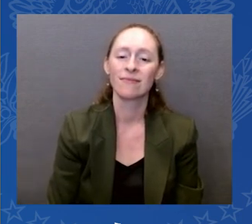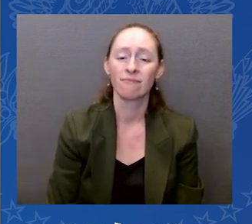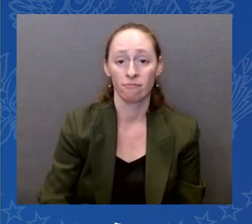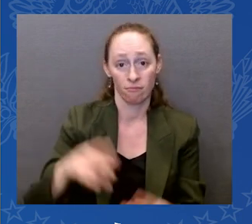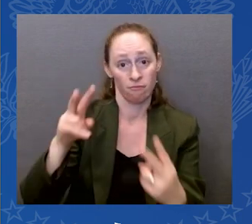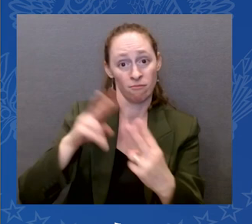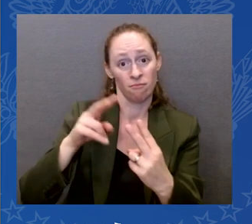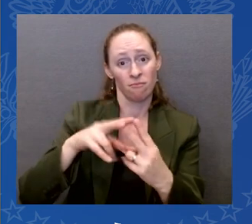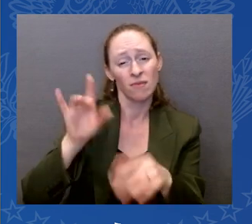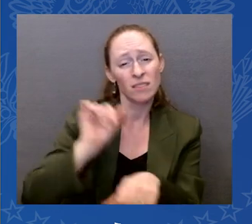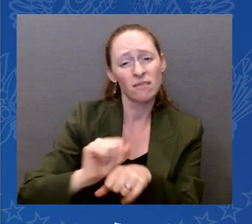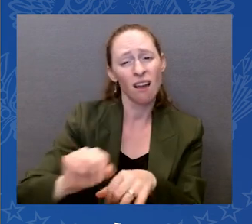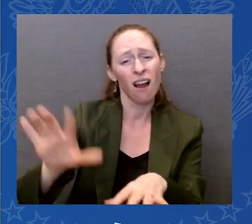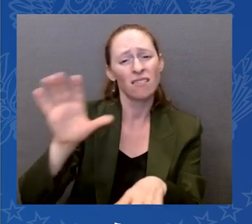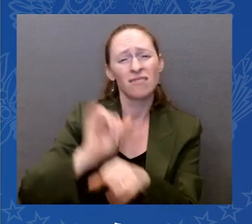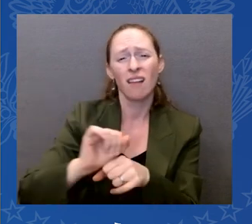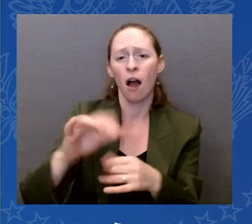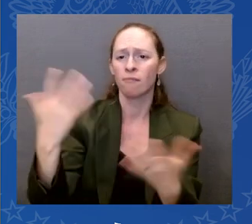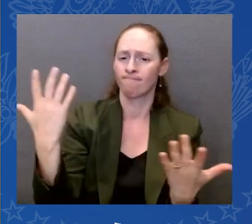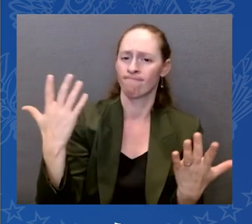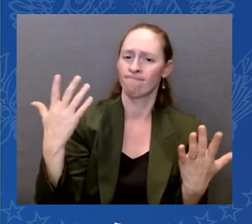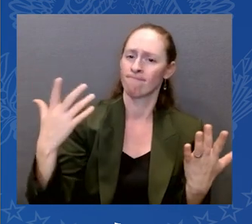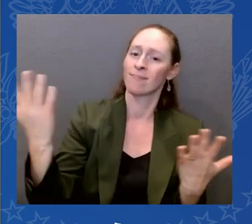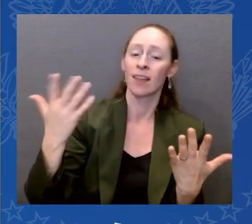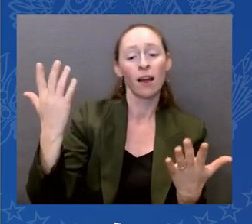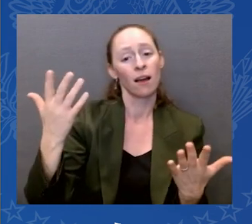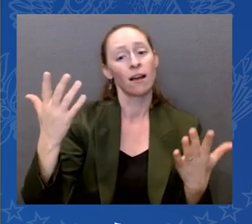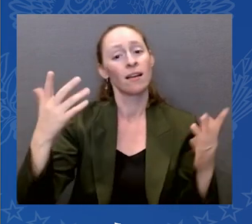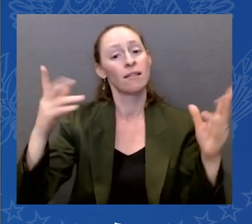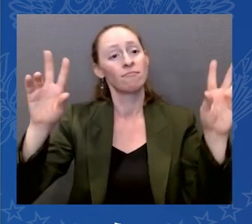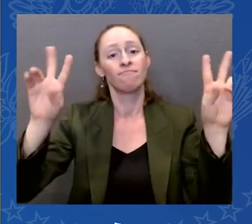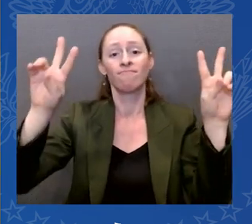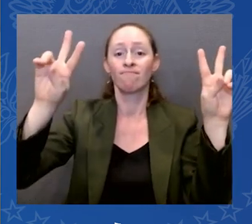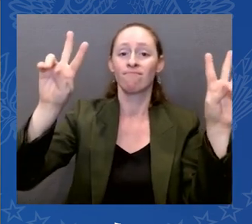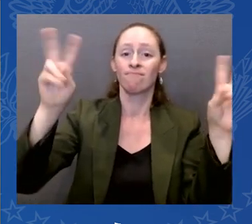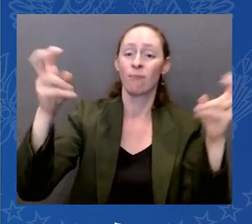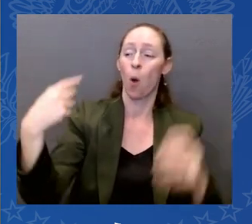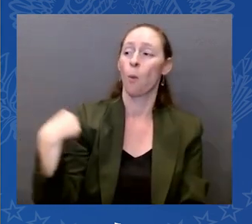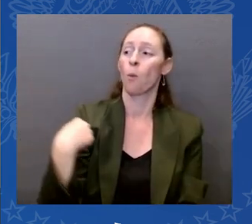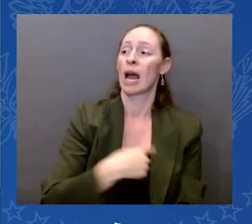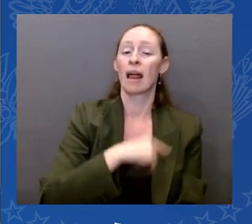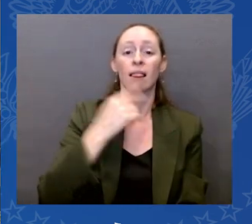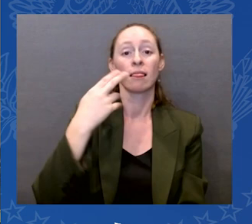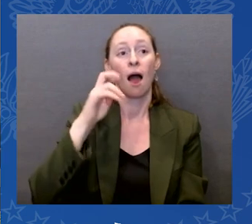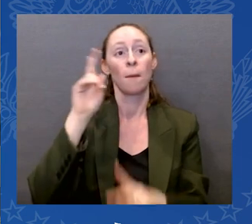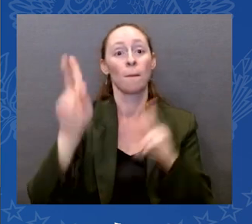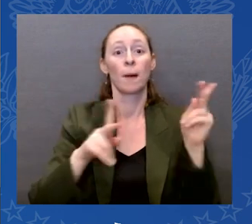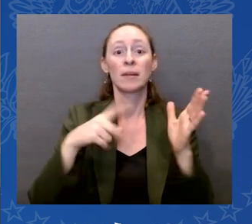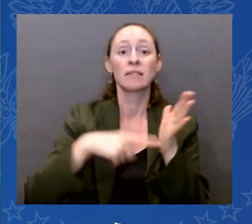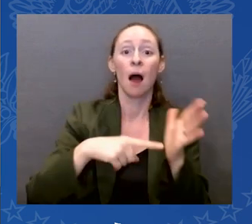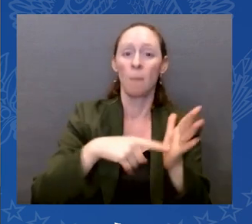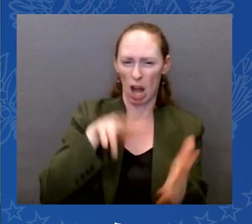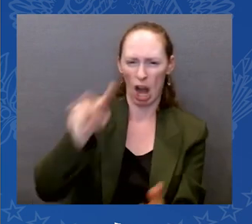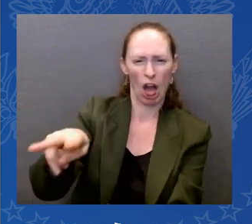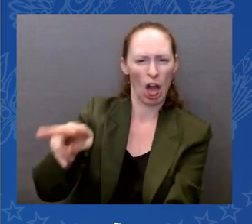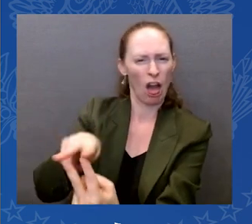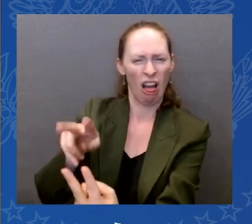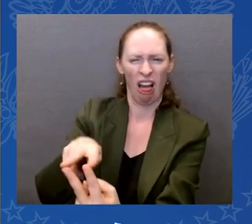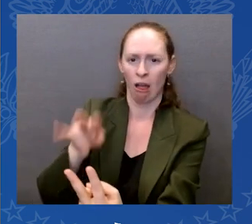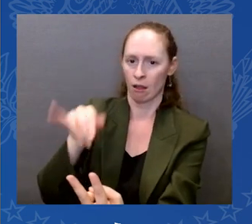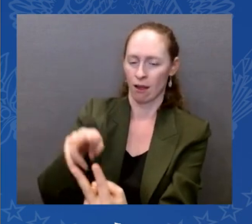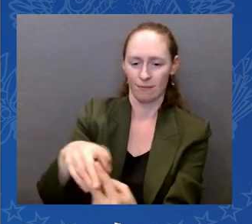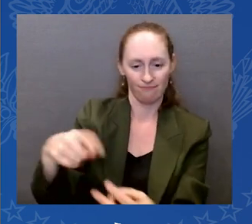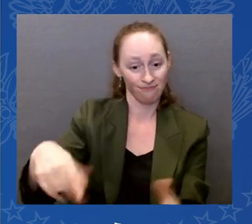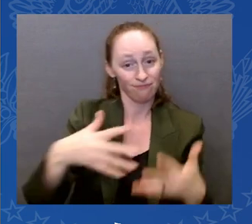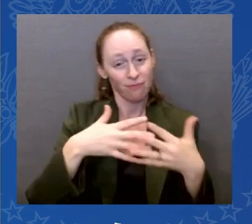most unique nation on Earth. We're not a product of our ethnicity or our religion or geography. We